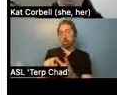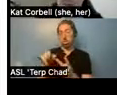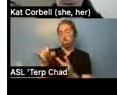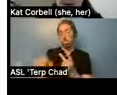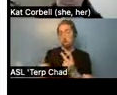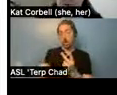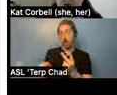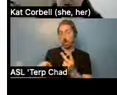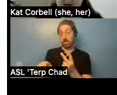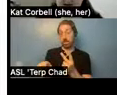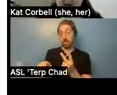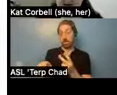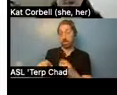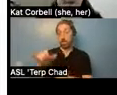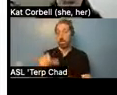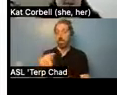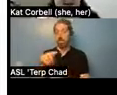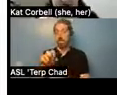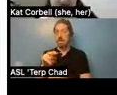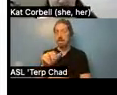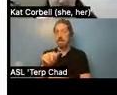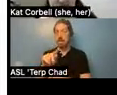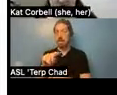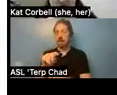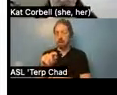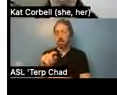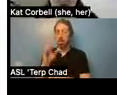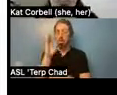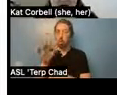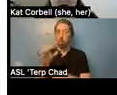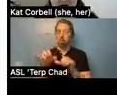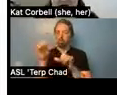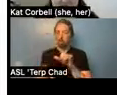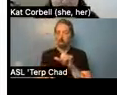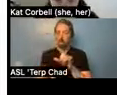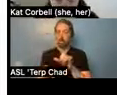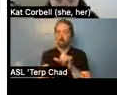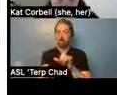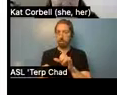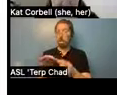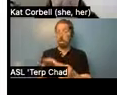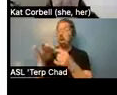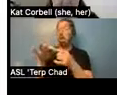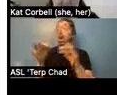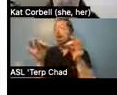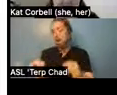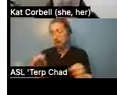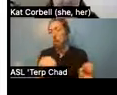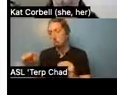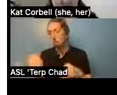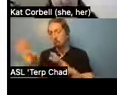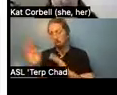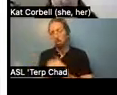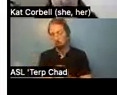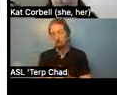um, reside permanently in their units unless they decide to move. Um, the transitional housing is what's